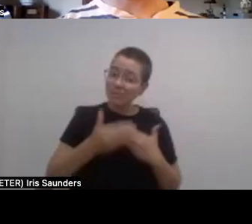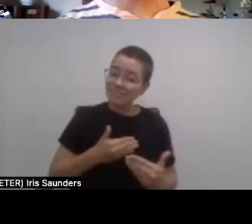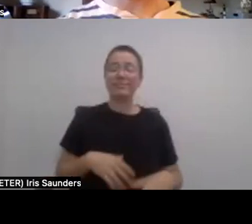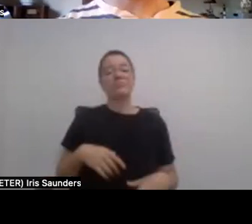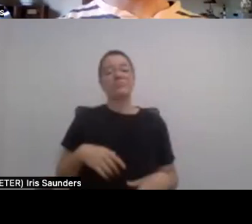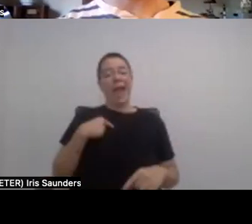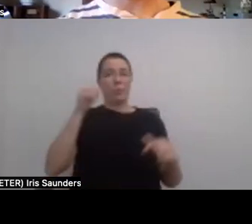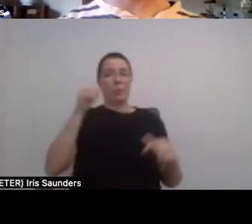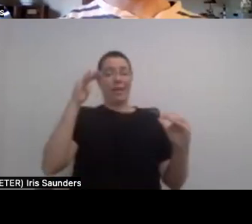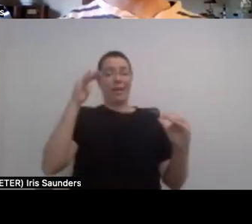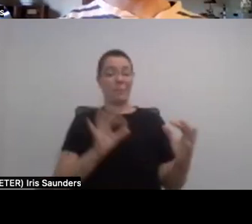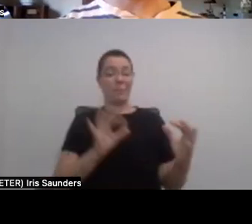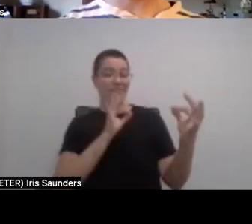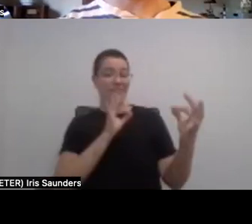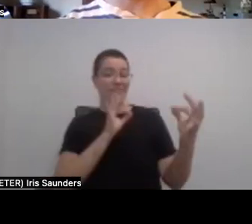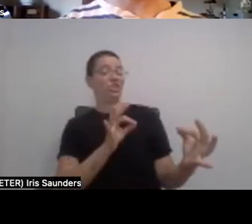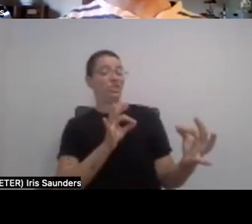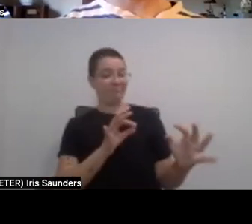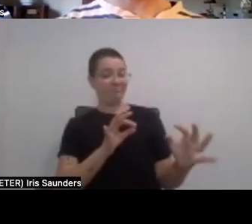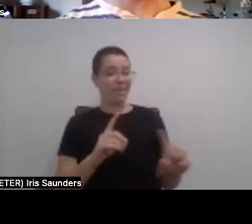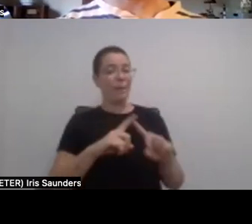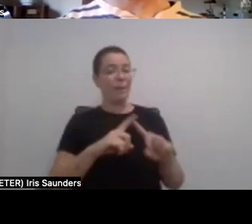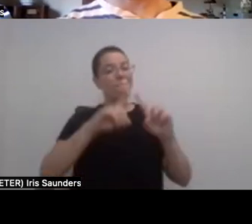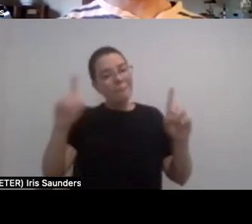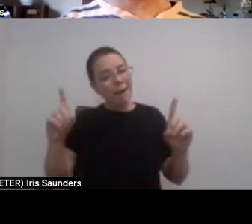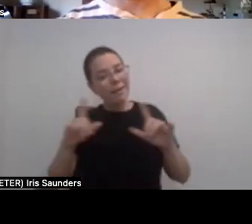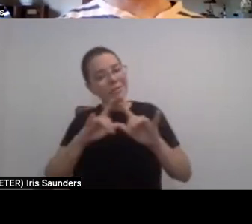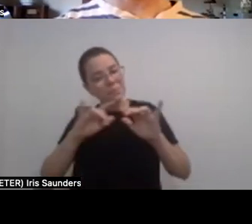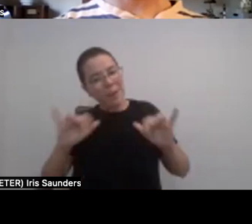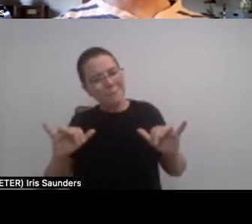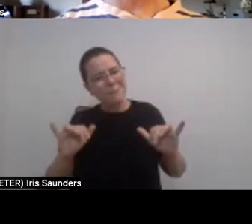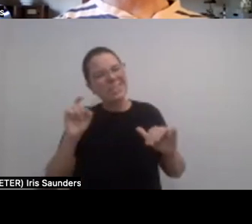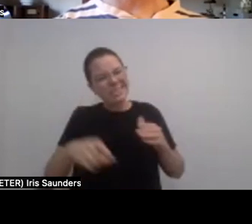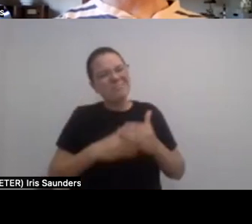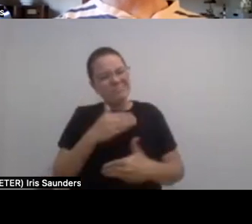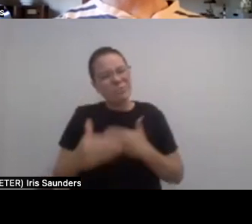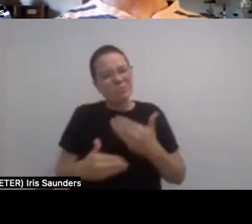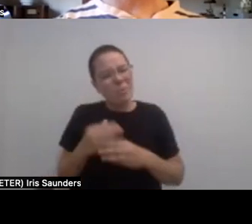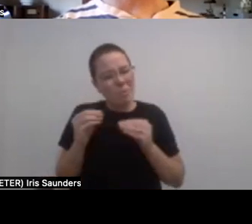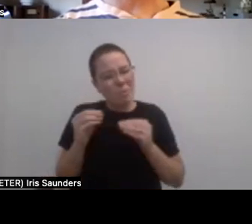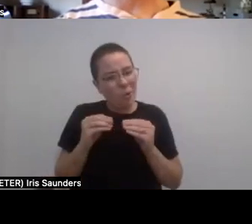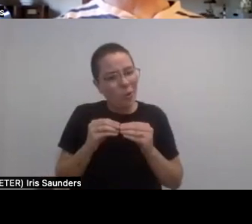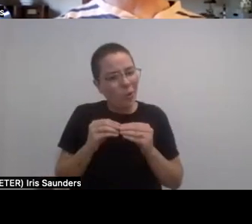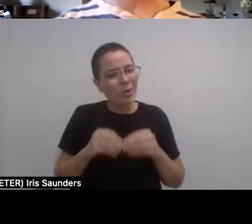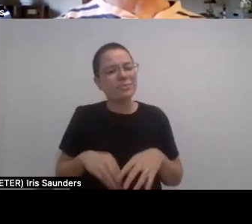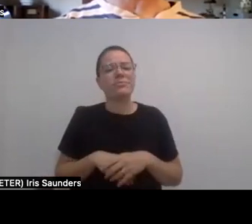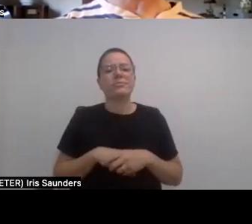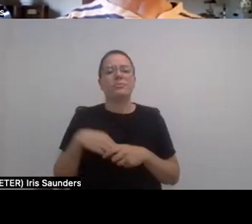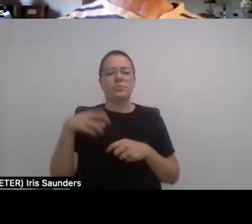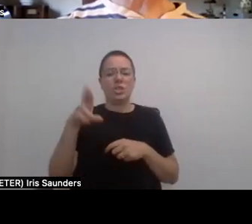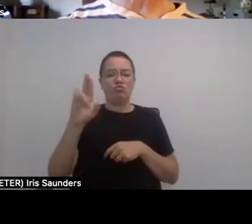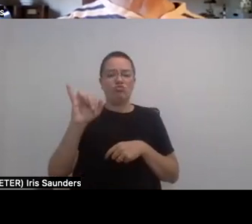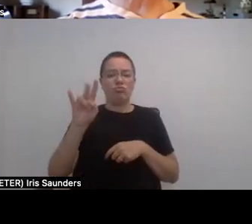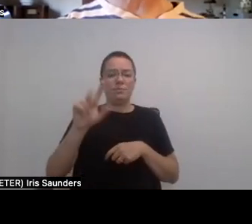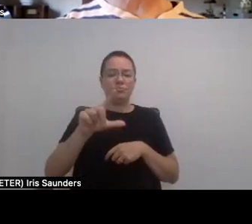at the same time, there's still so much farther progress that needs to be done. Rick, I would go to you with